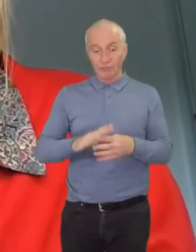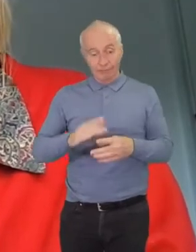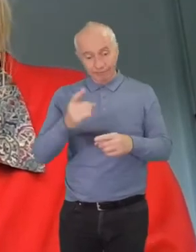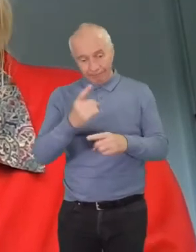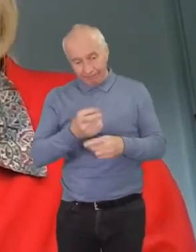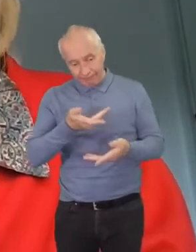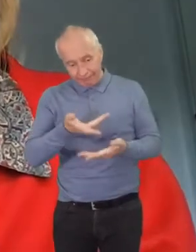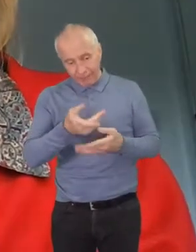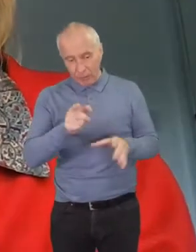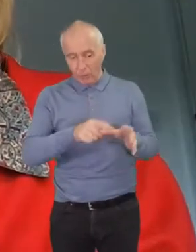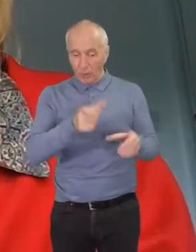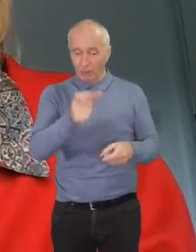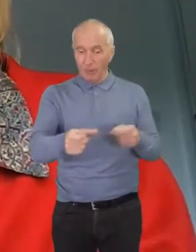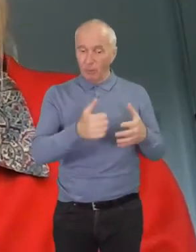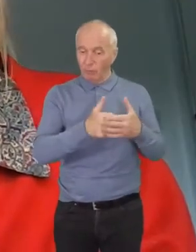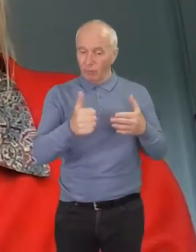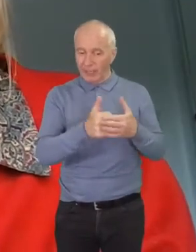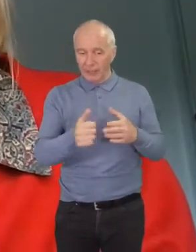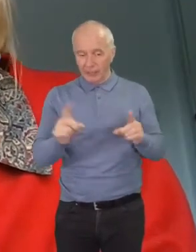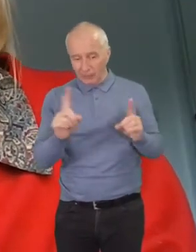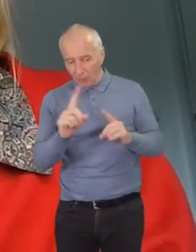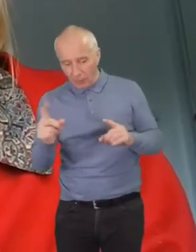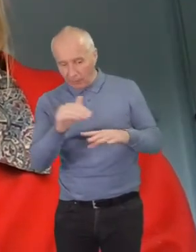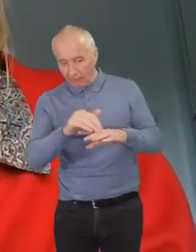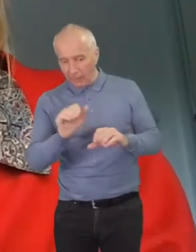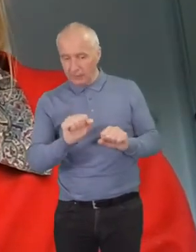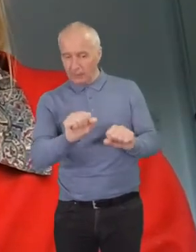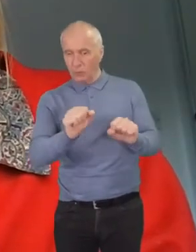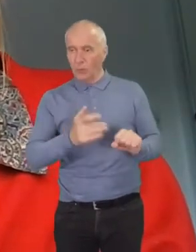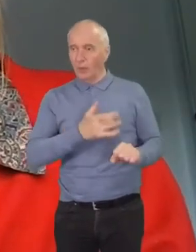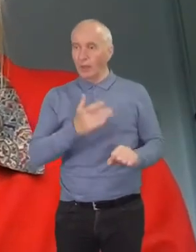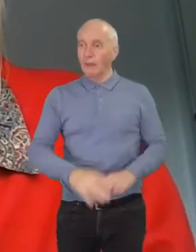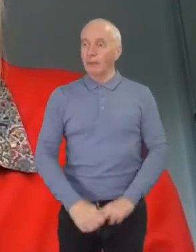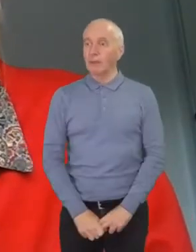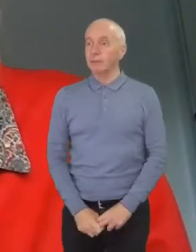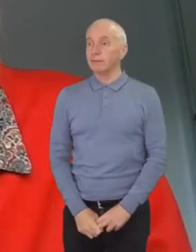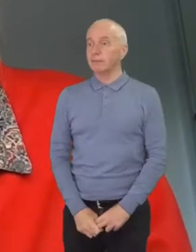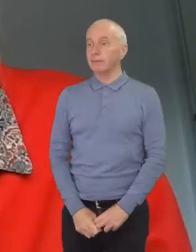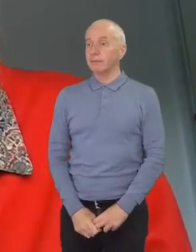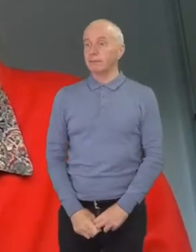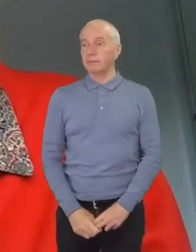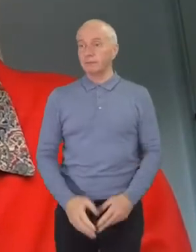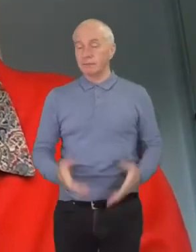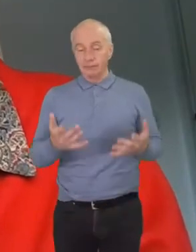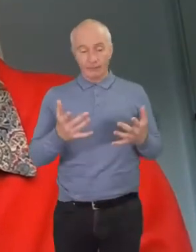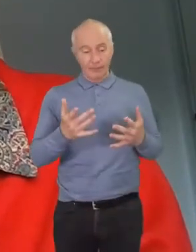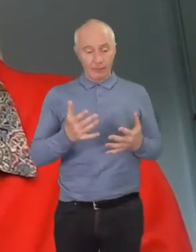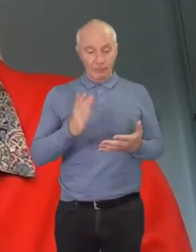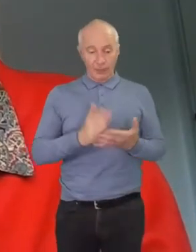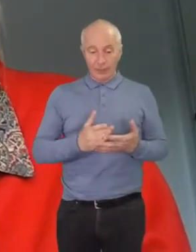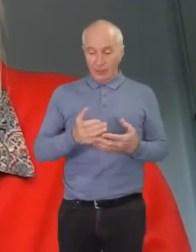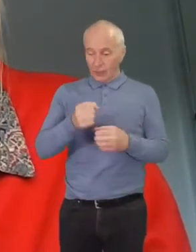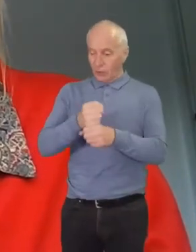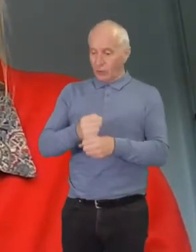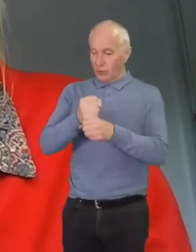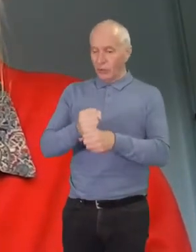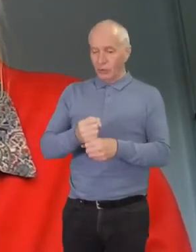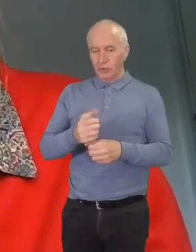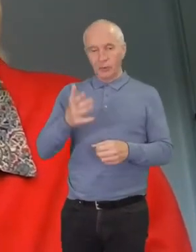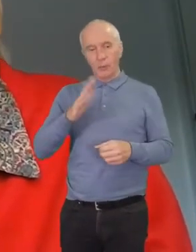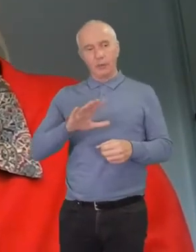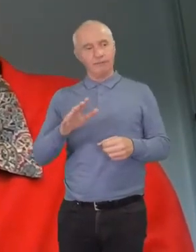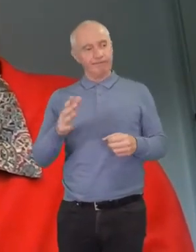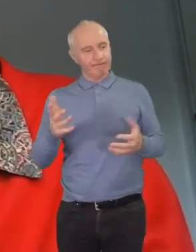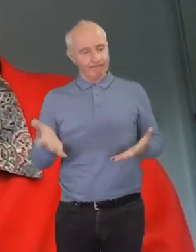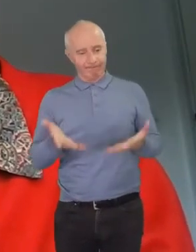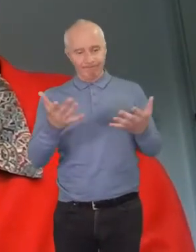issues which affect them into account. Making space for youth voices because the church wants to appeal to millennials is